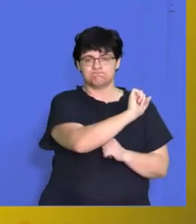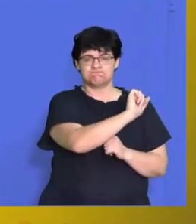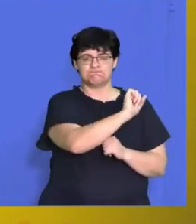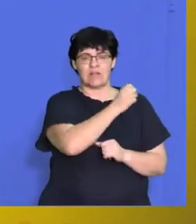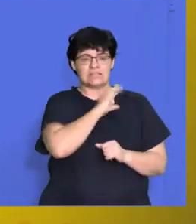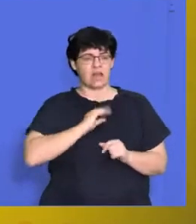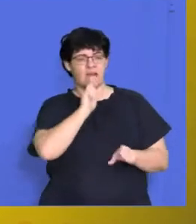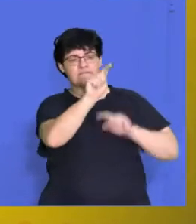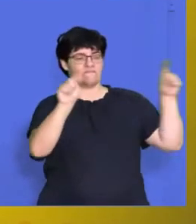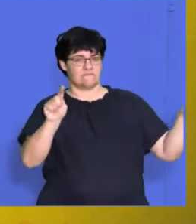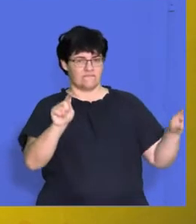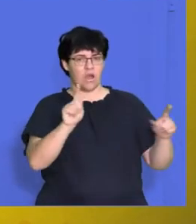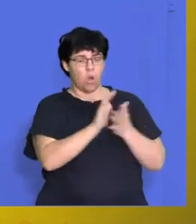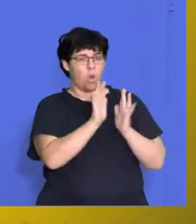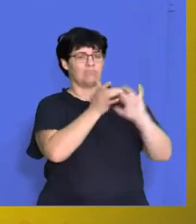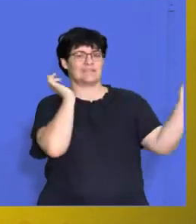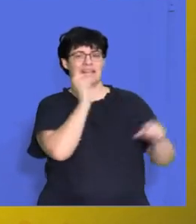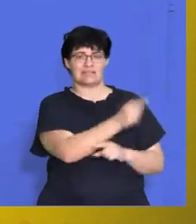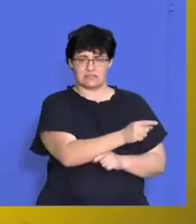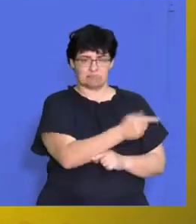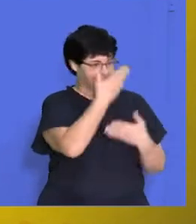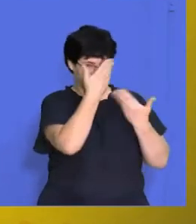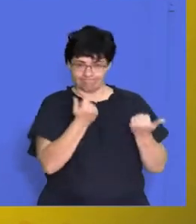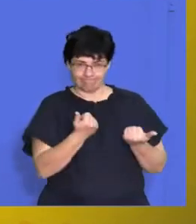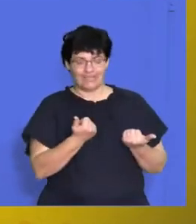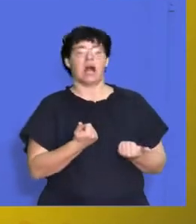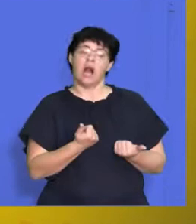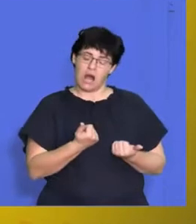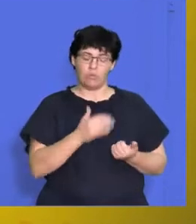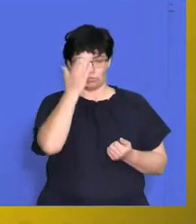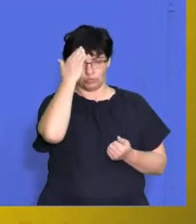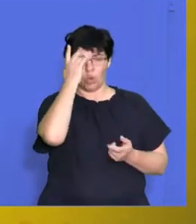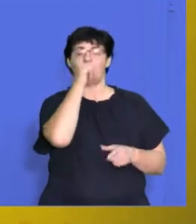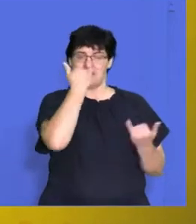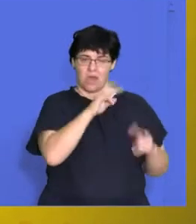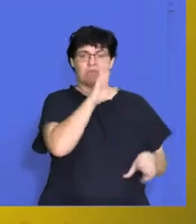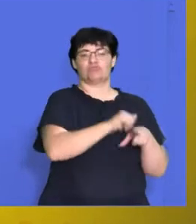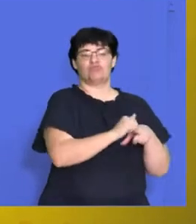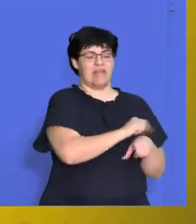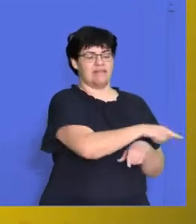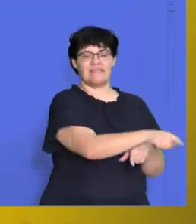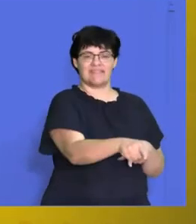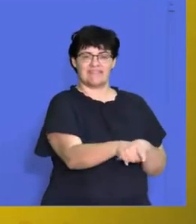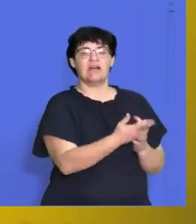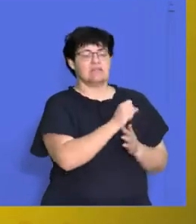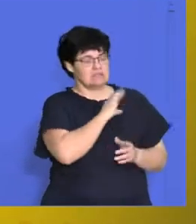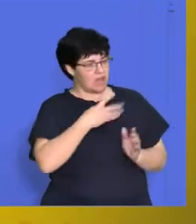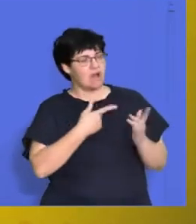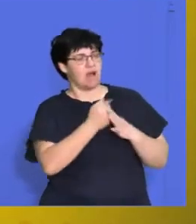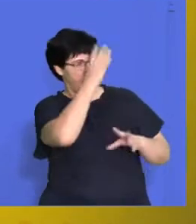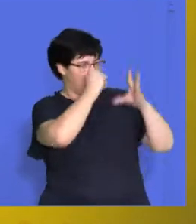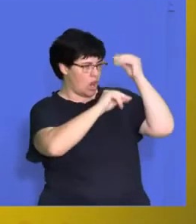employees over digital platforms. All right, so now we know, okay, we need to ensure that we send all of our employees